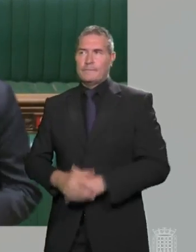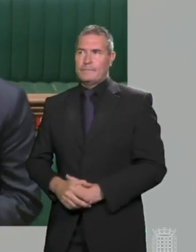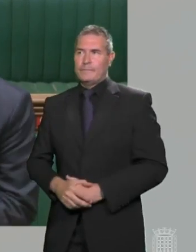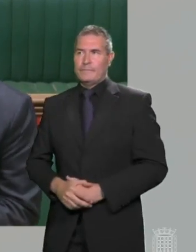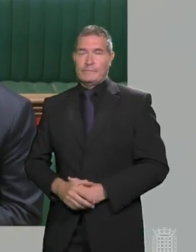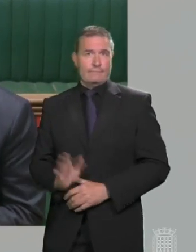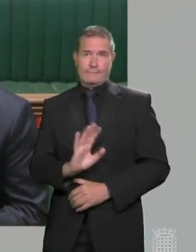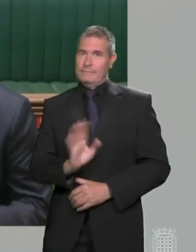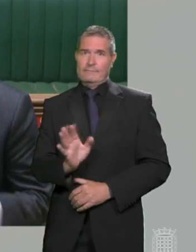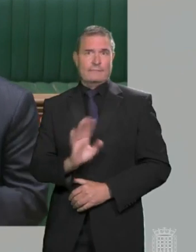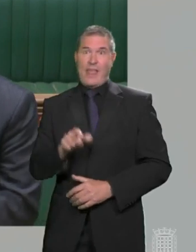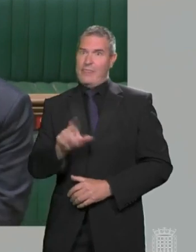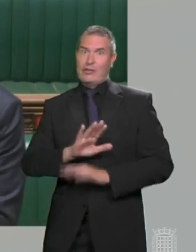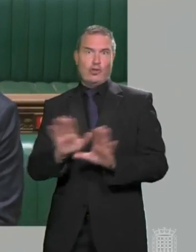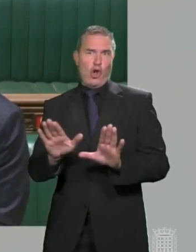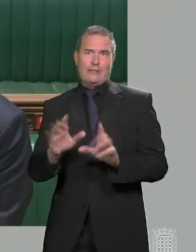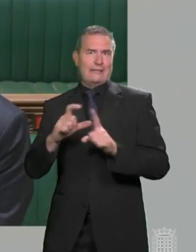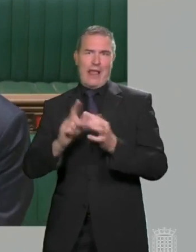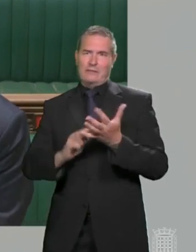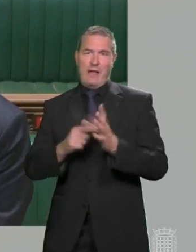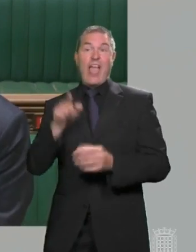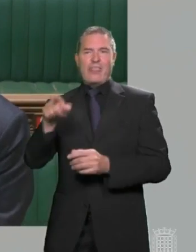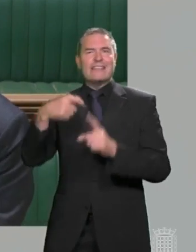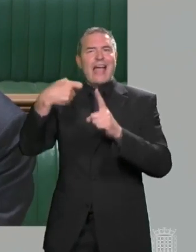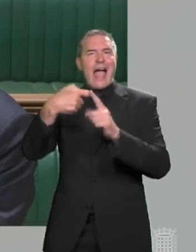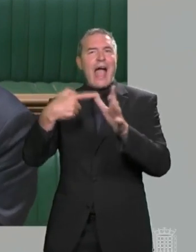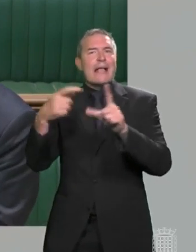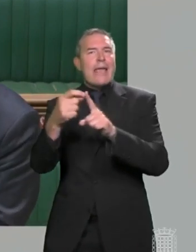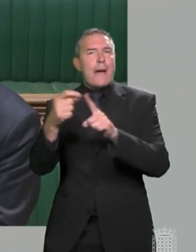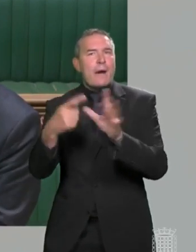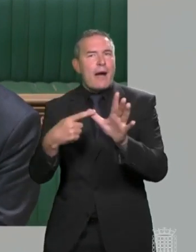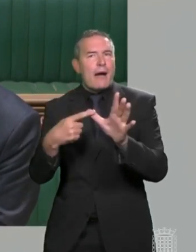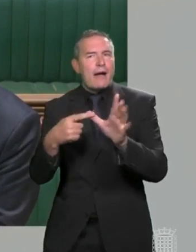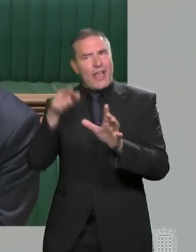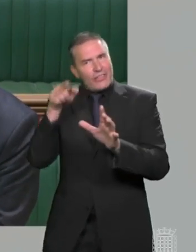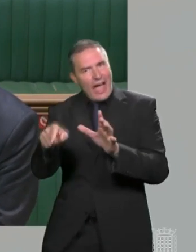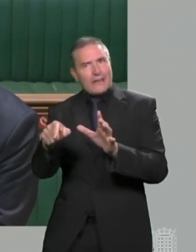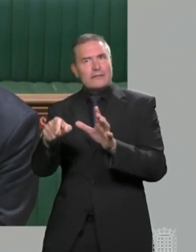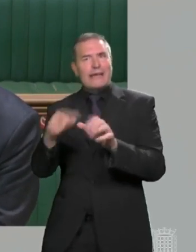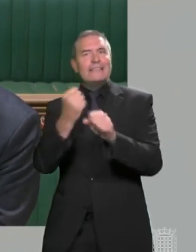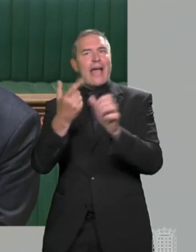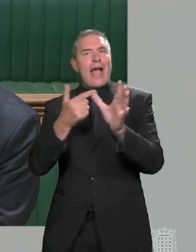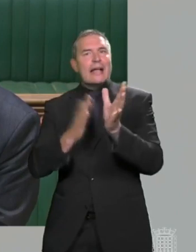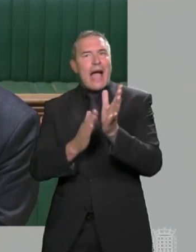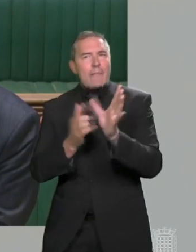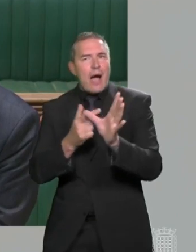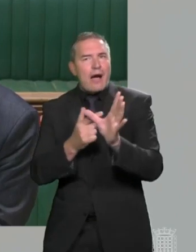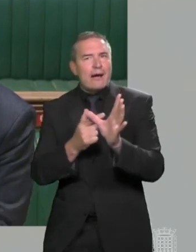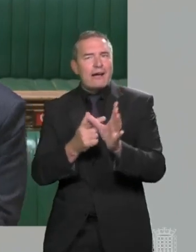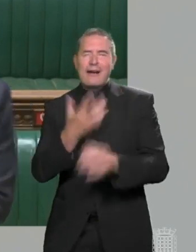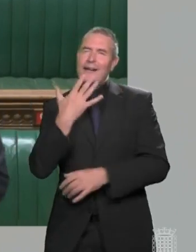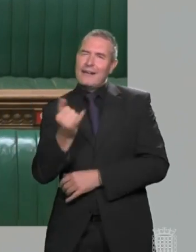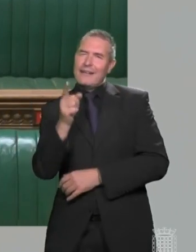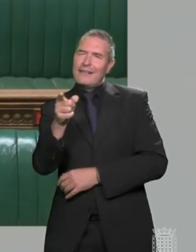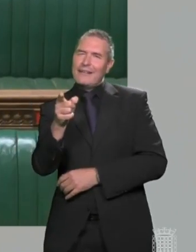Speaker, that is not the Delta variant. That is the Kappa variant, Mr Speaker. It's a gamma, Mr Speaker, for the Labour Party.